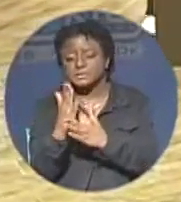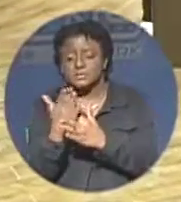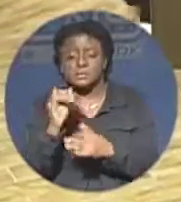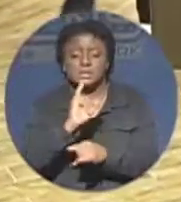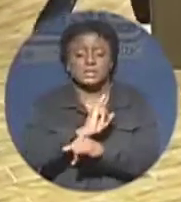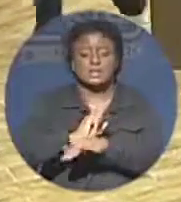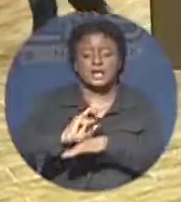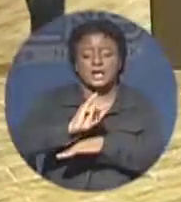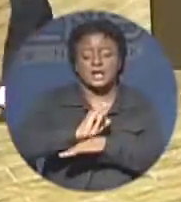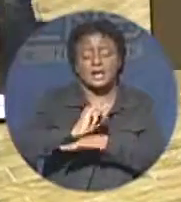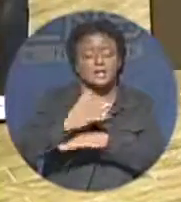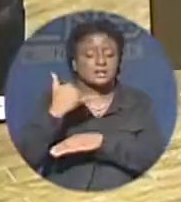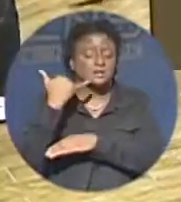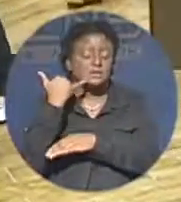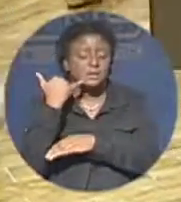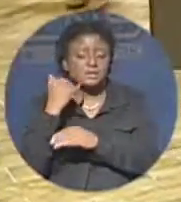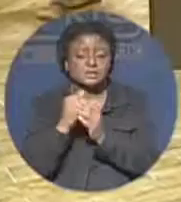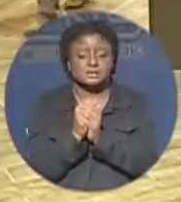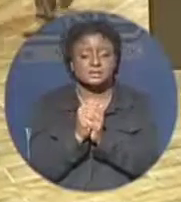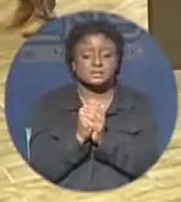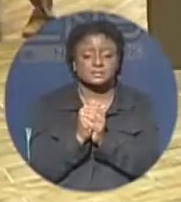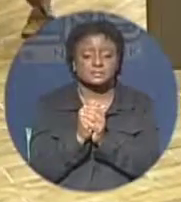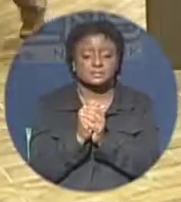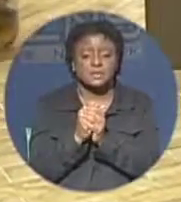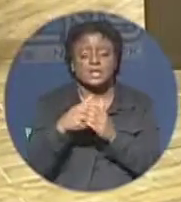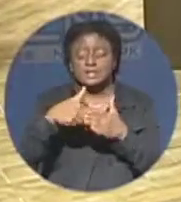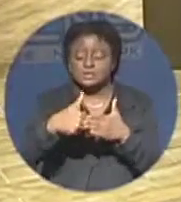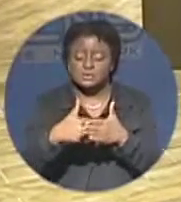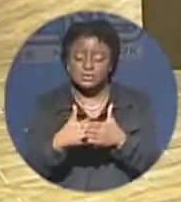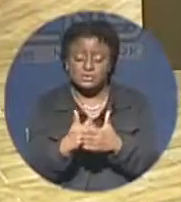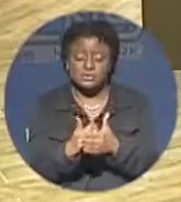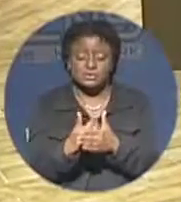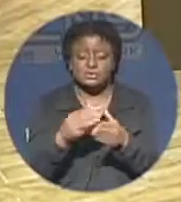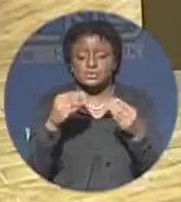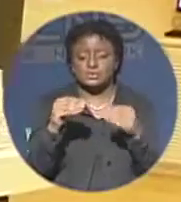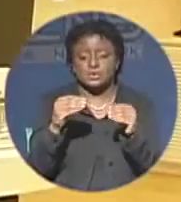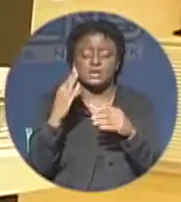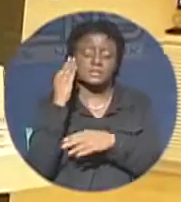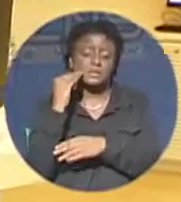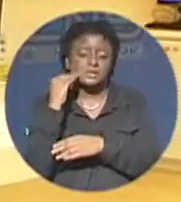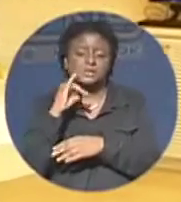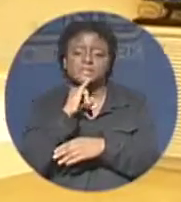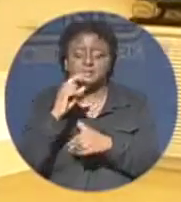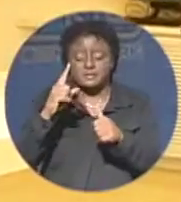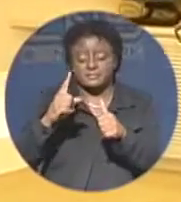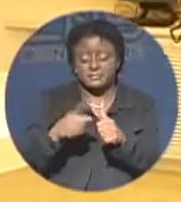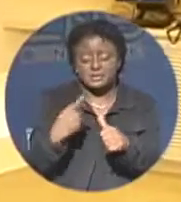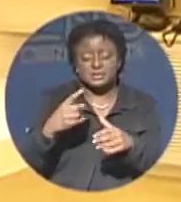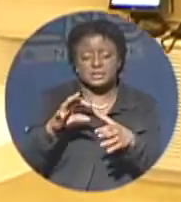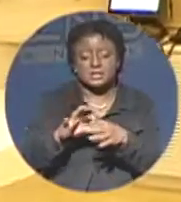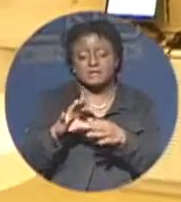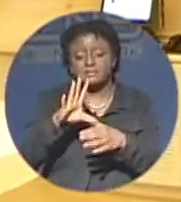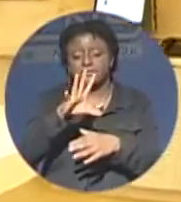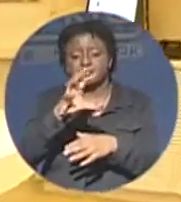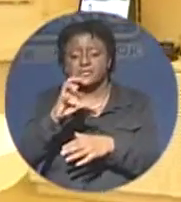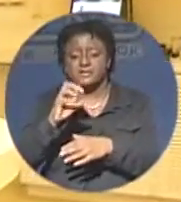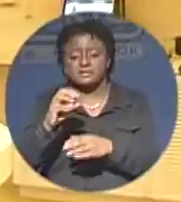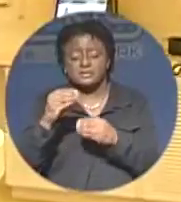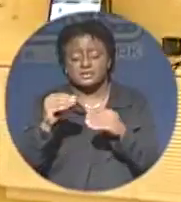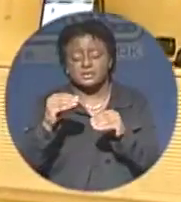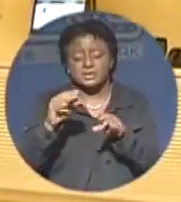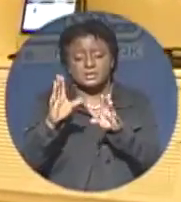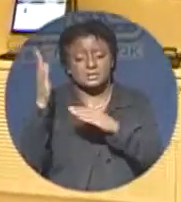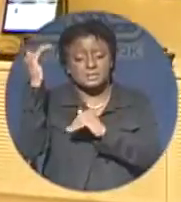BTC's new mall and marathon retail experience is the first of 50 stores expected to be launched nationwide. Prime Minister Ingram is pleased that